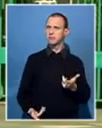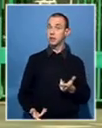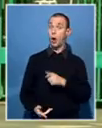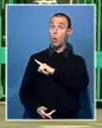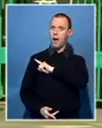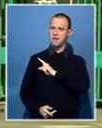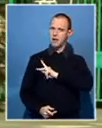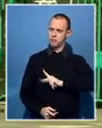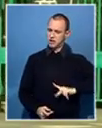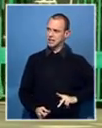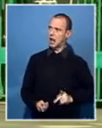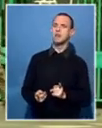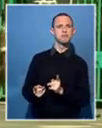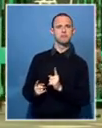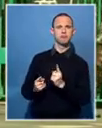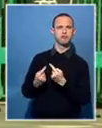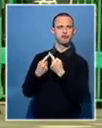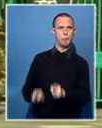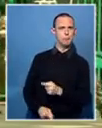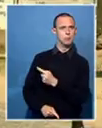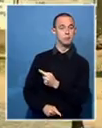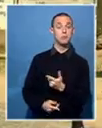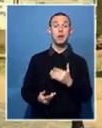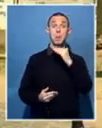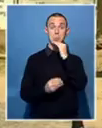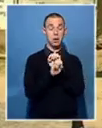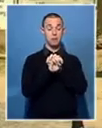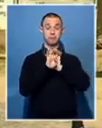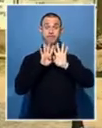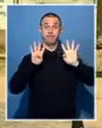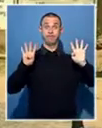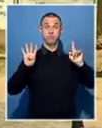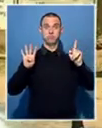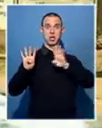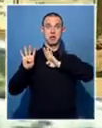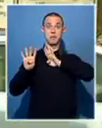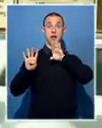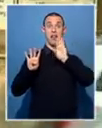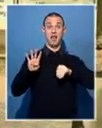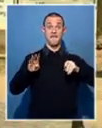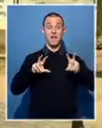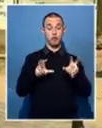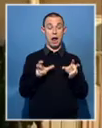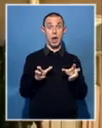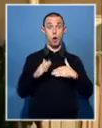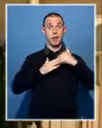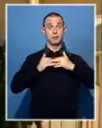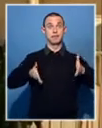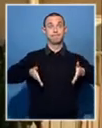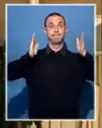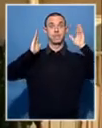The state broadcaster was surrounded by troops. But, according to an employee inside the broadcaster,